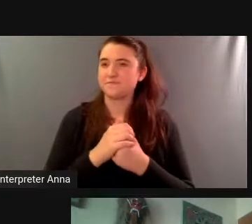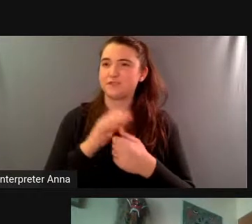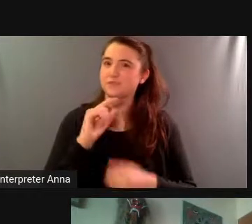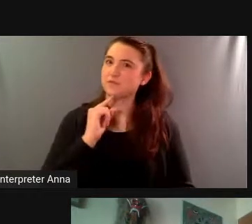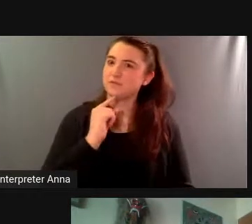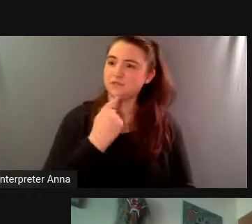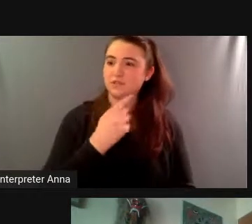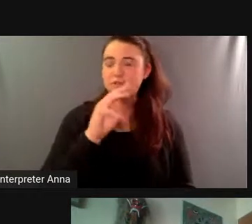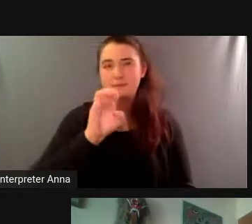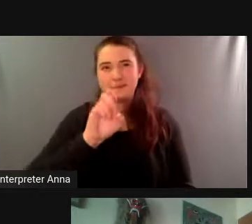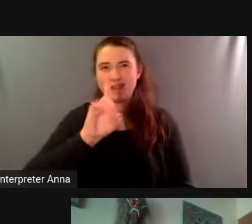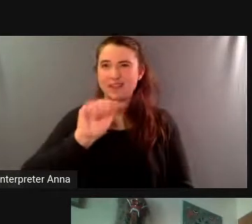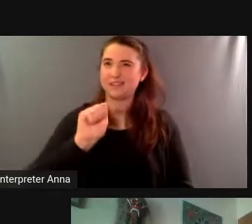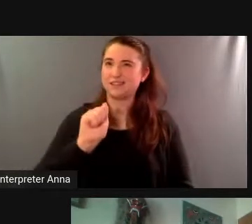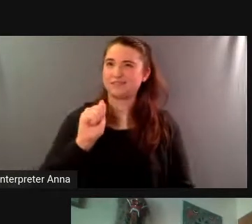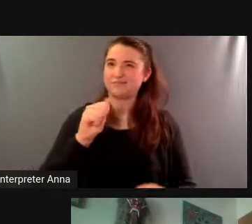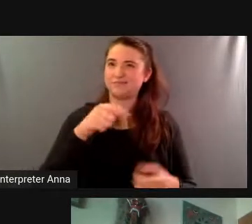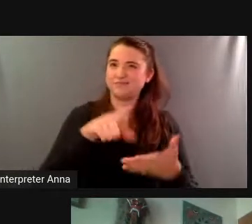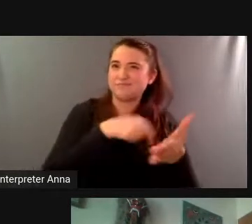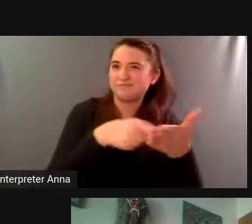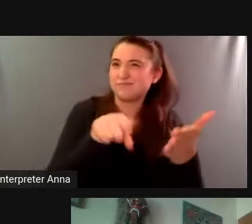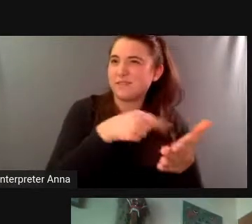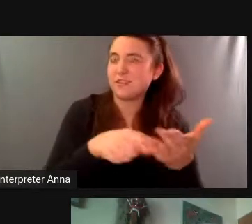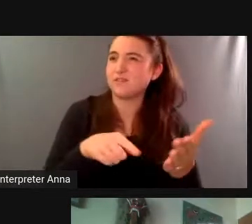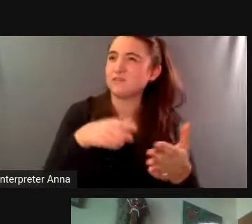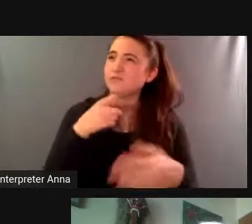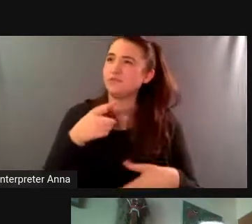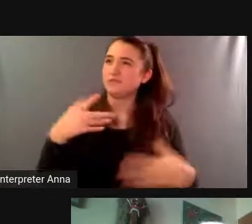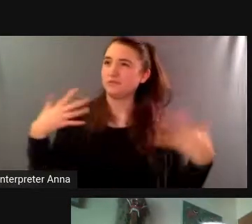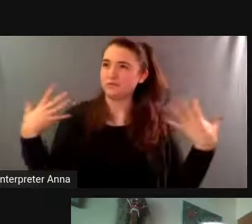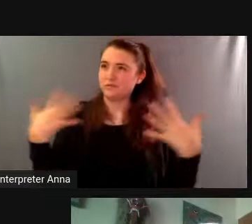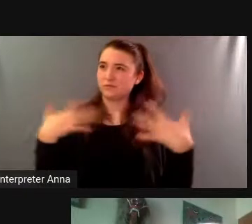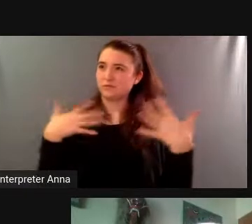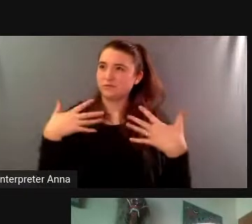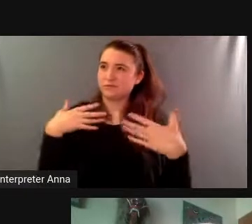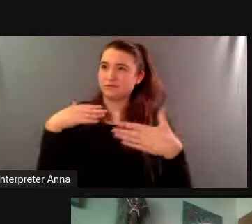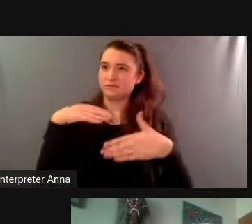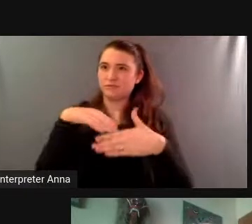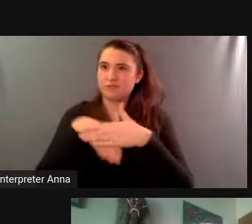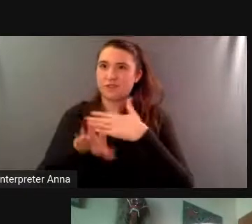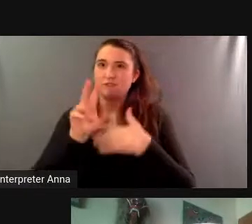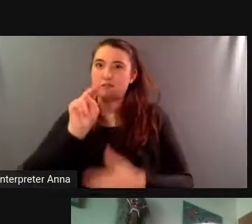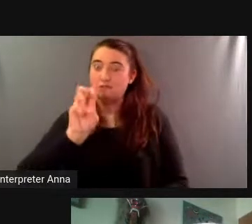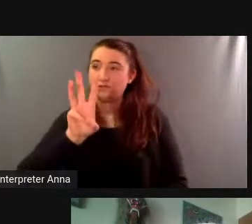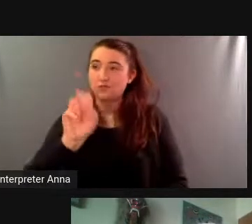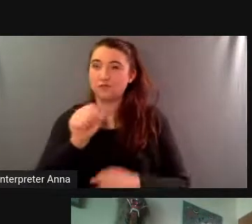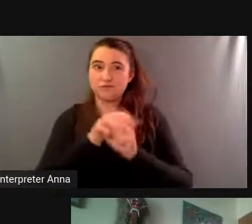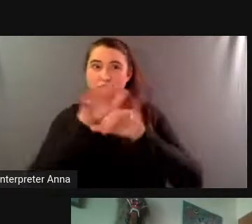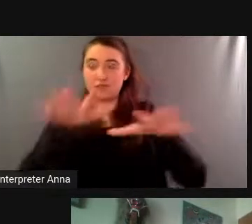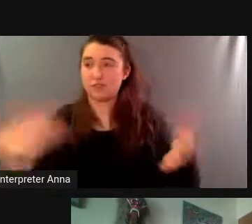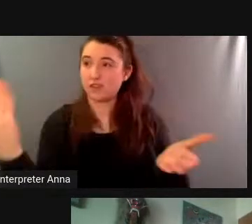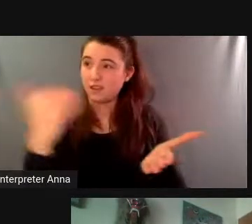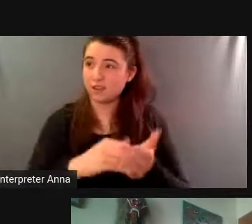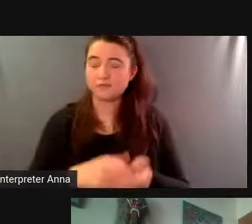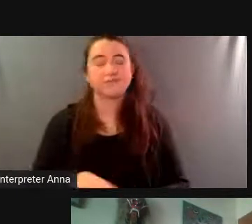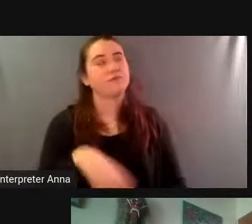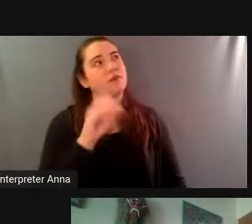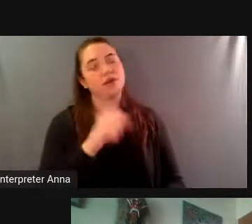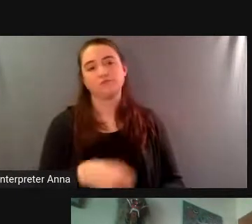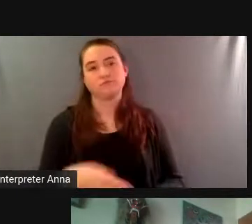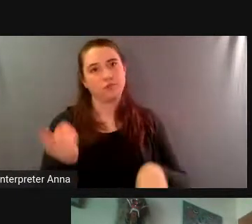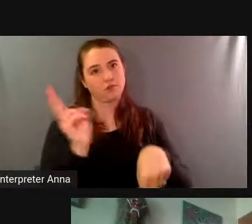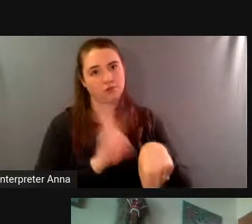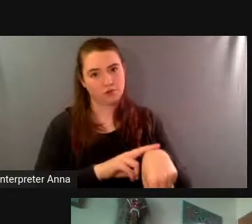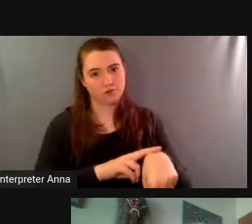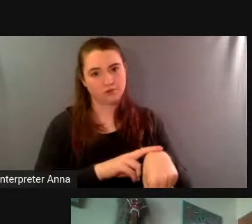reentering the public sphere with this uh of course we were wary uh but we did our homework uh